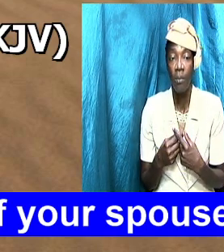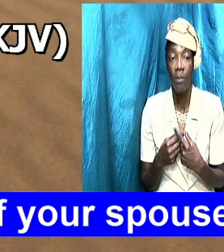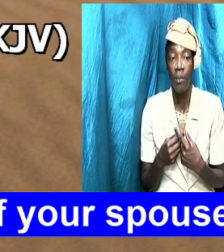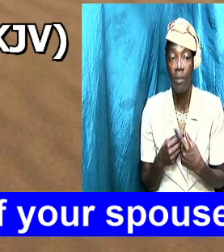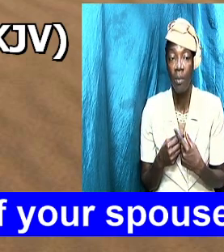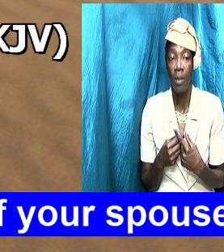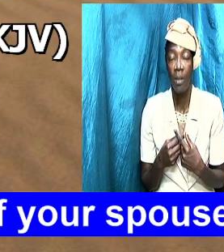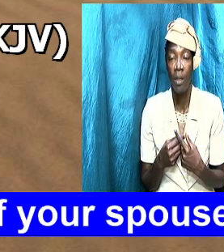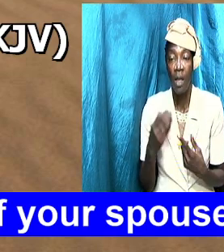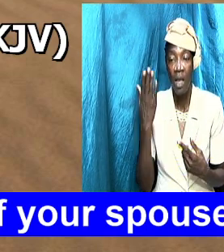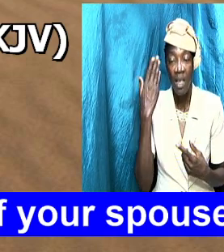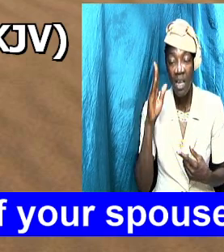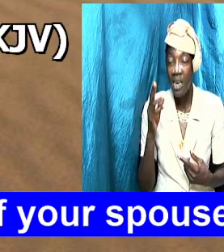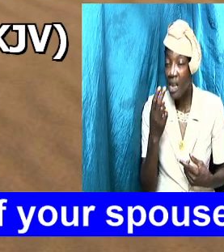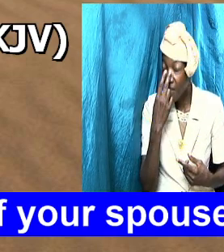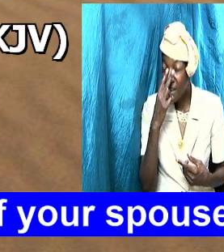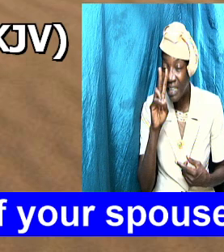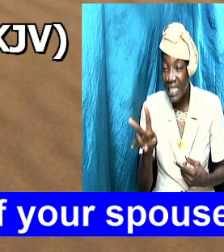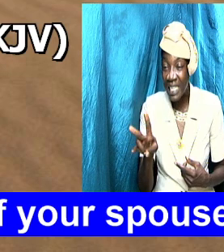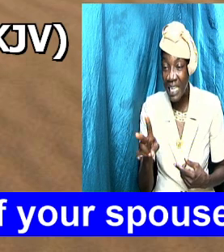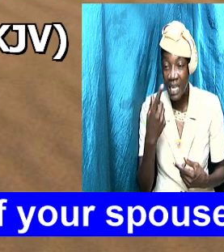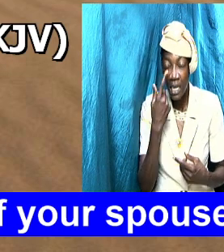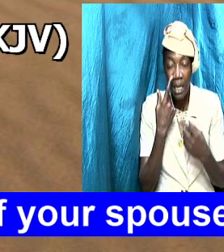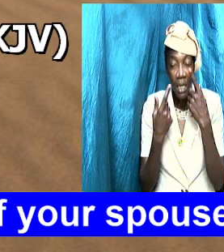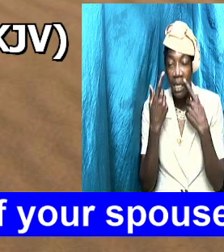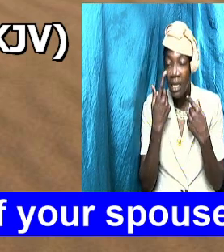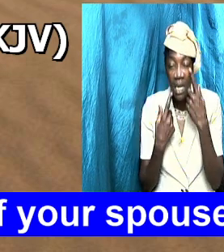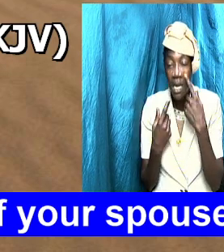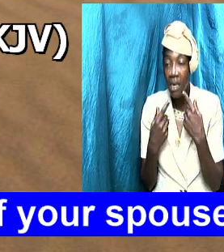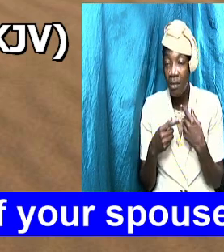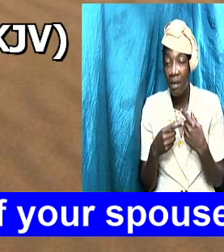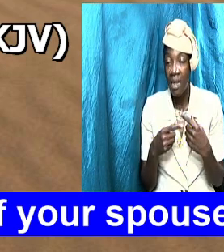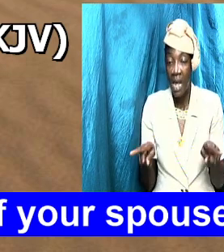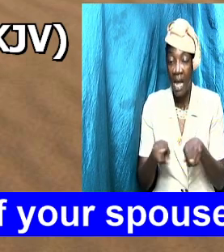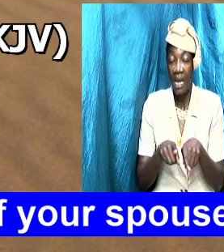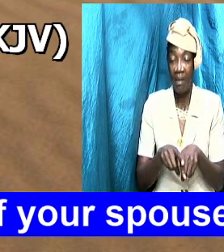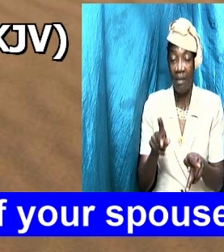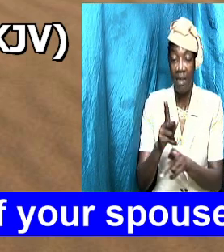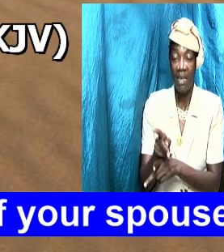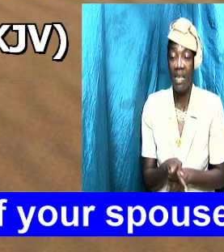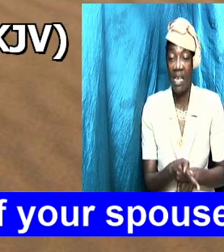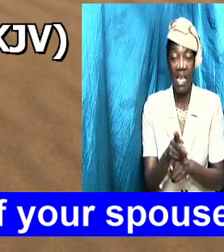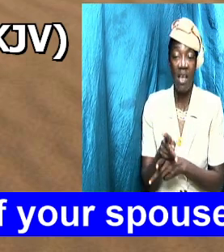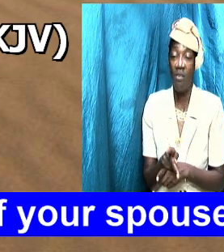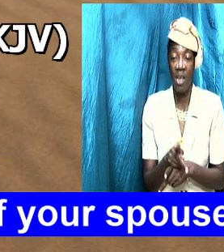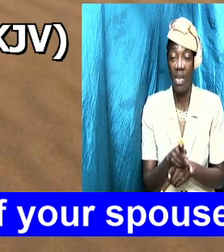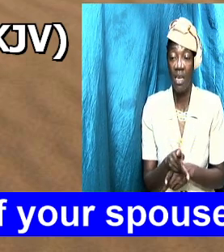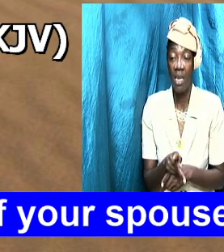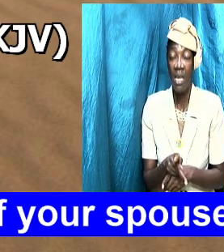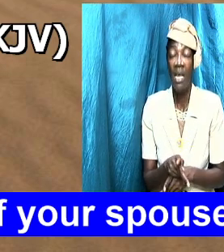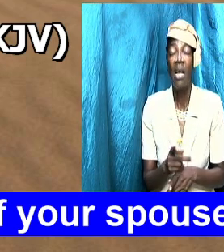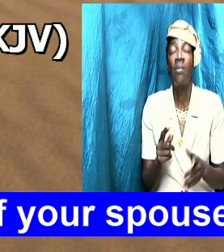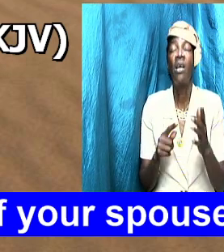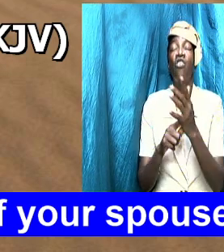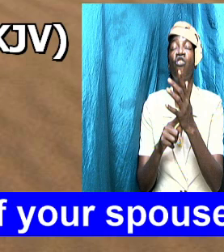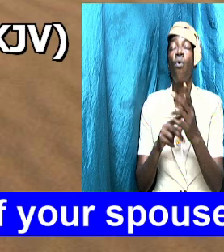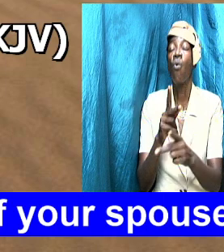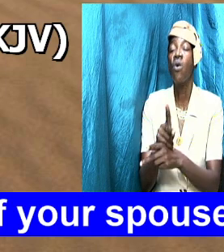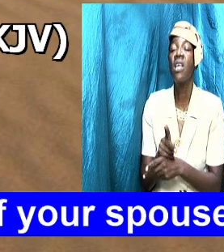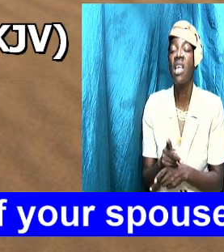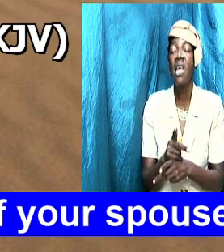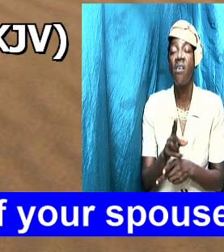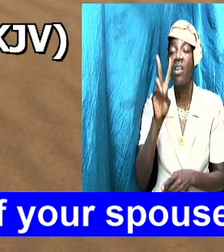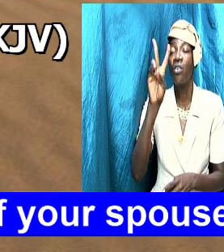guess what the wife don't see that as caring not realizing that they display care in two different ways